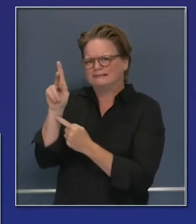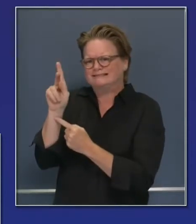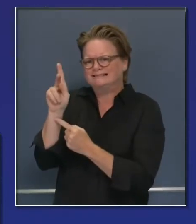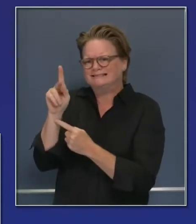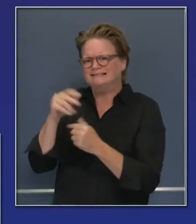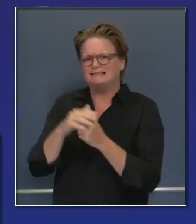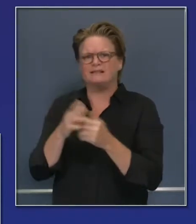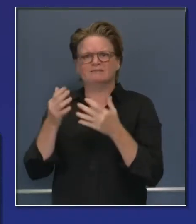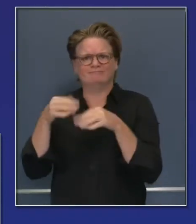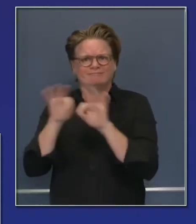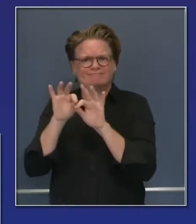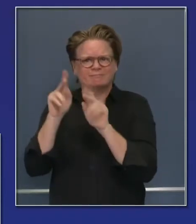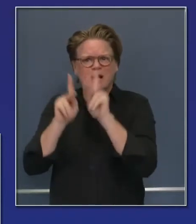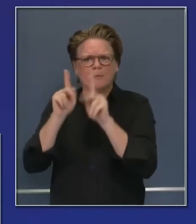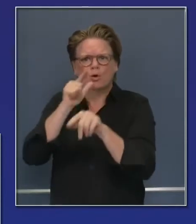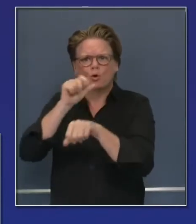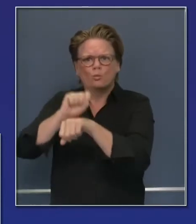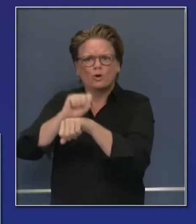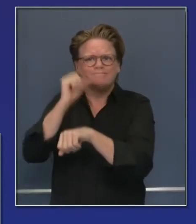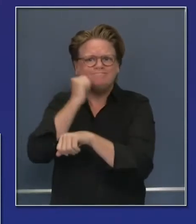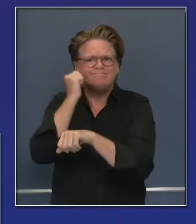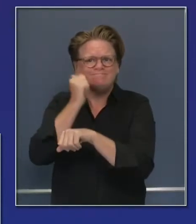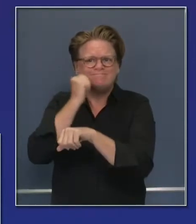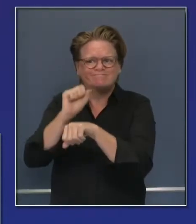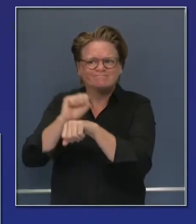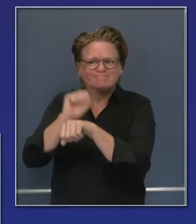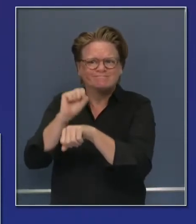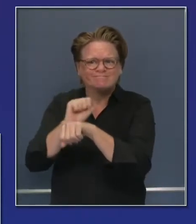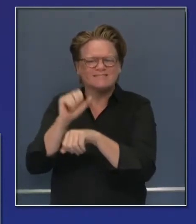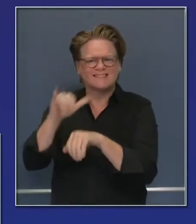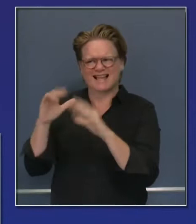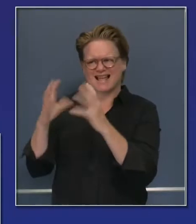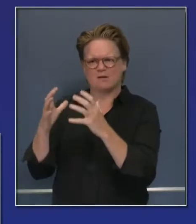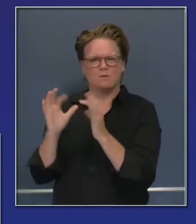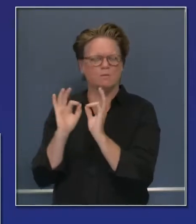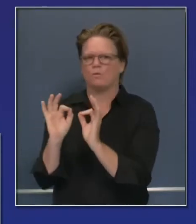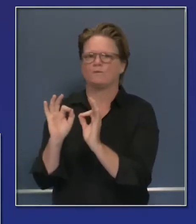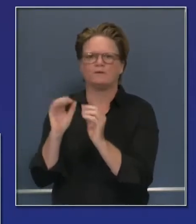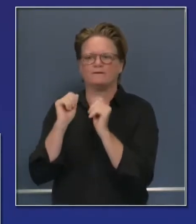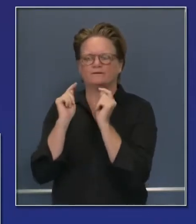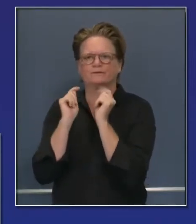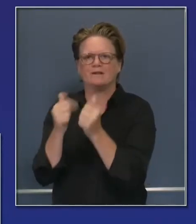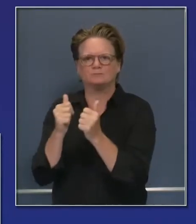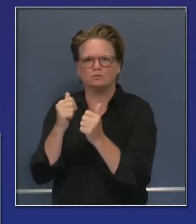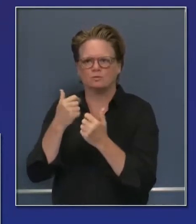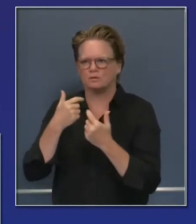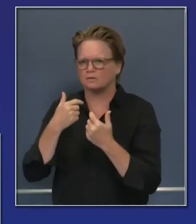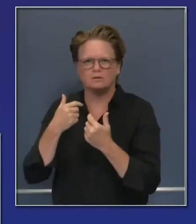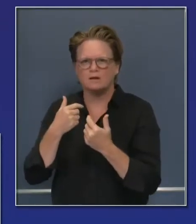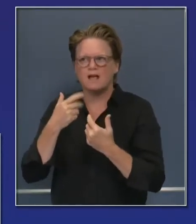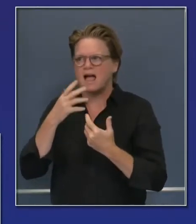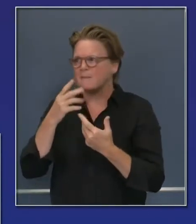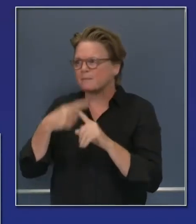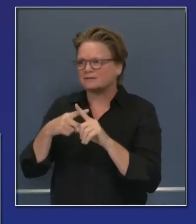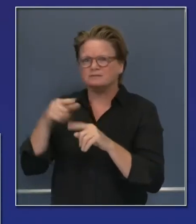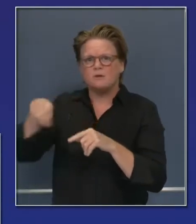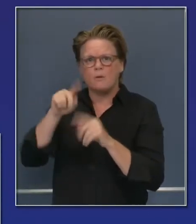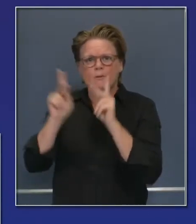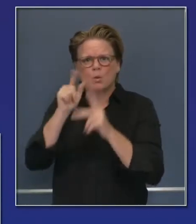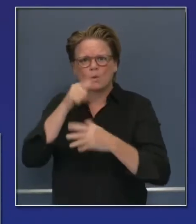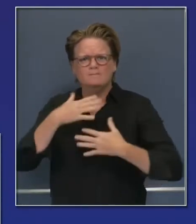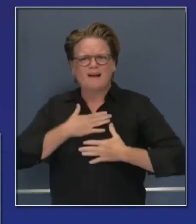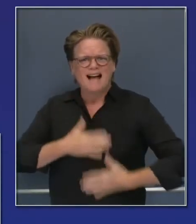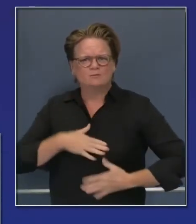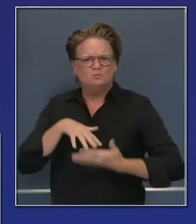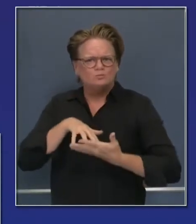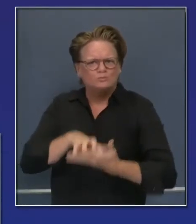chain constraints that we think will only grow, not diminish, into the flu season, to provide, as we say in this slide,